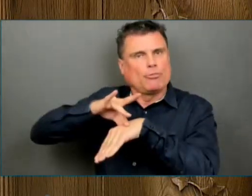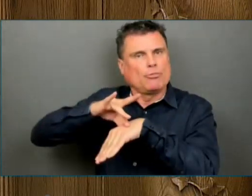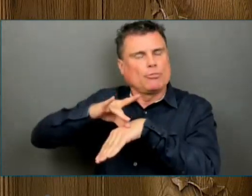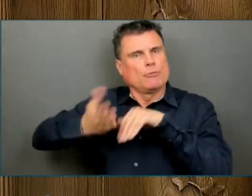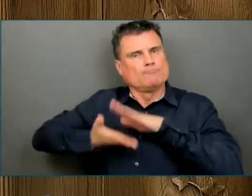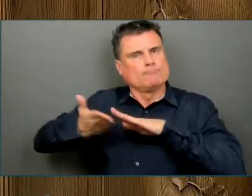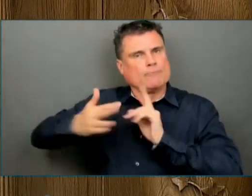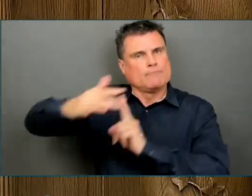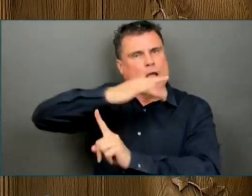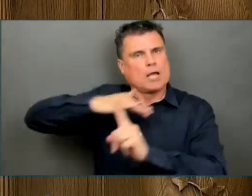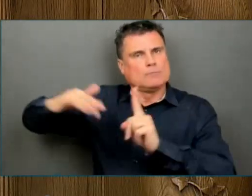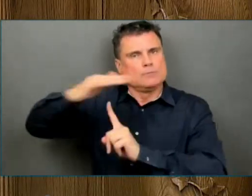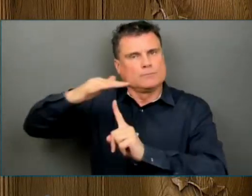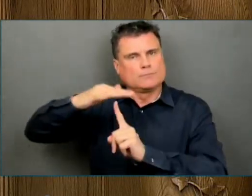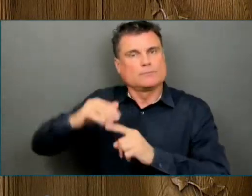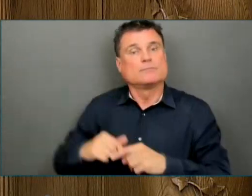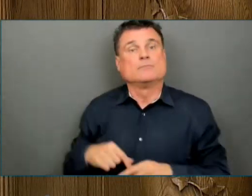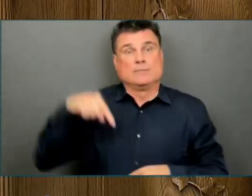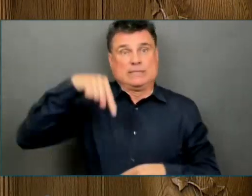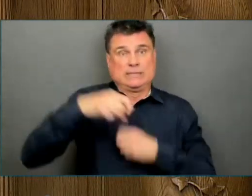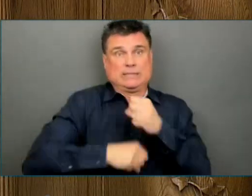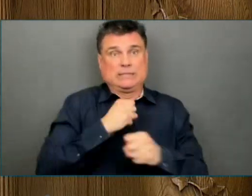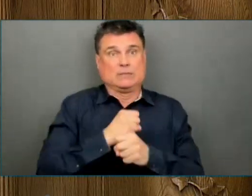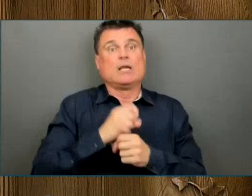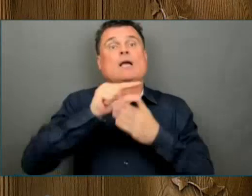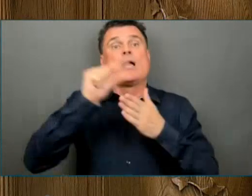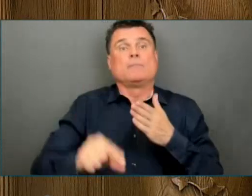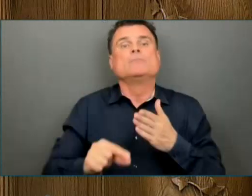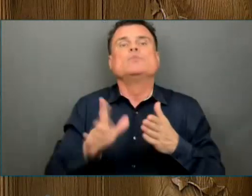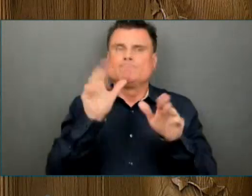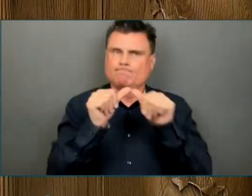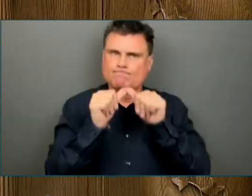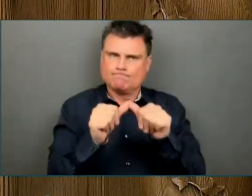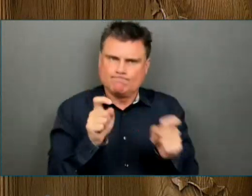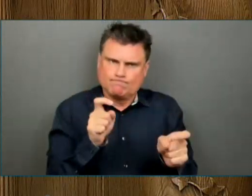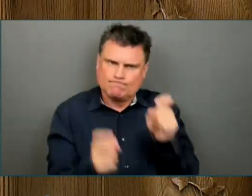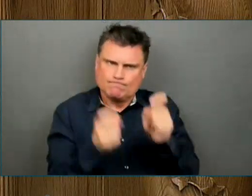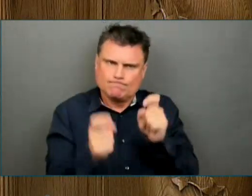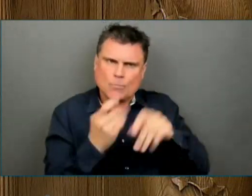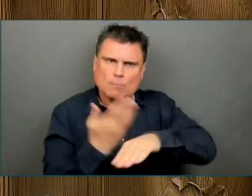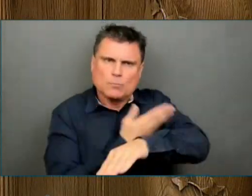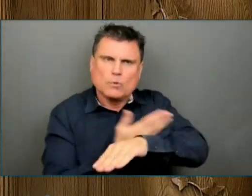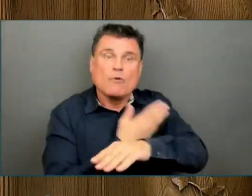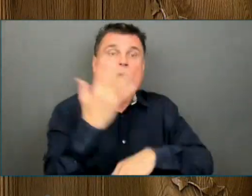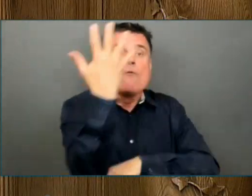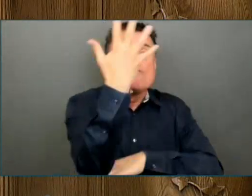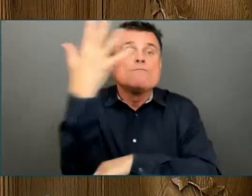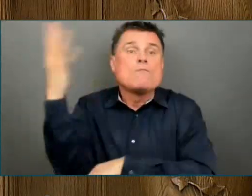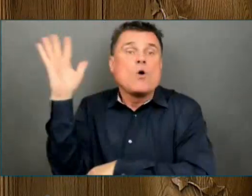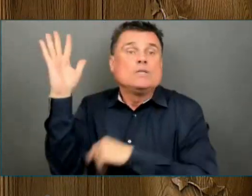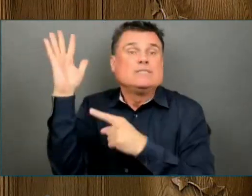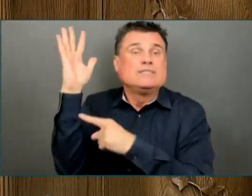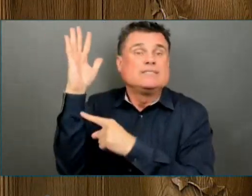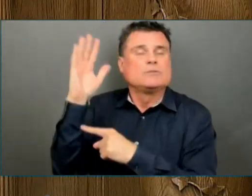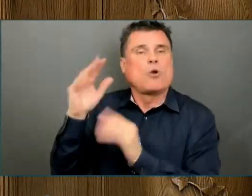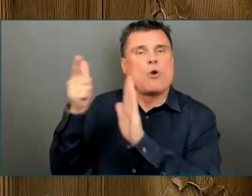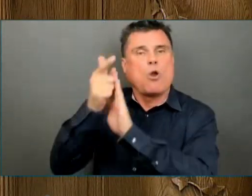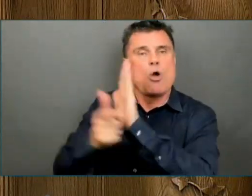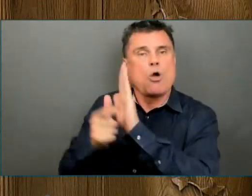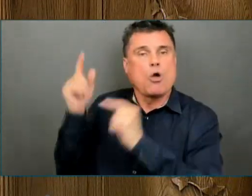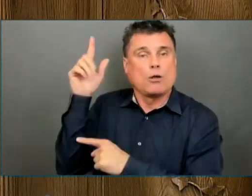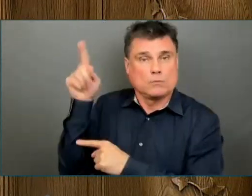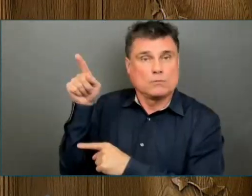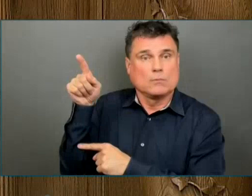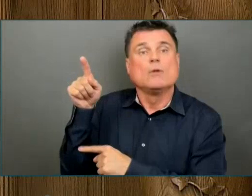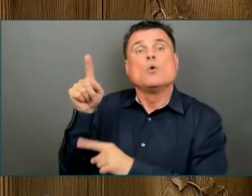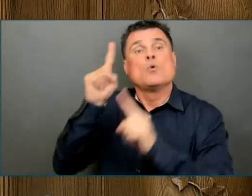work of reforming the Forest Act and the Forest and Range Practices Act to meet the challenges of the 21st century. Your